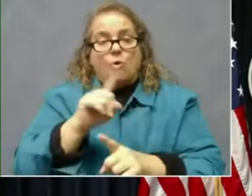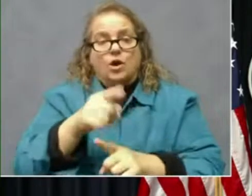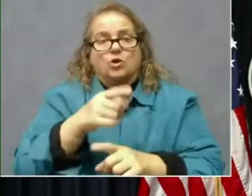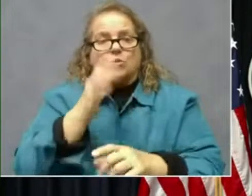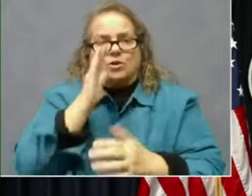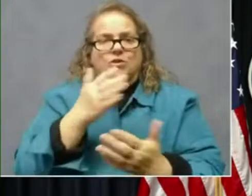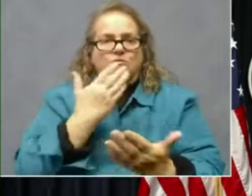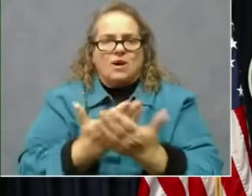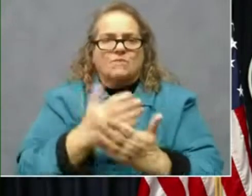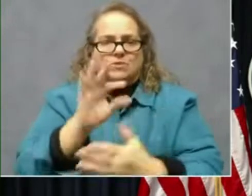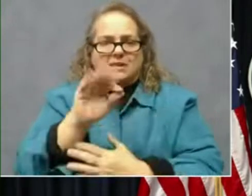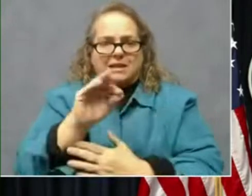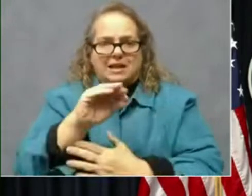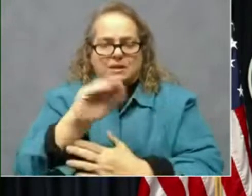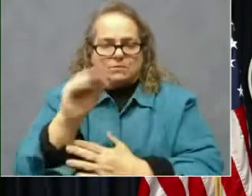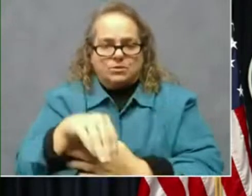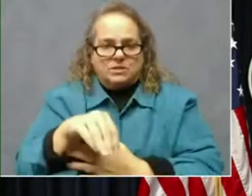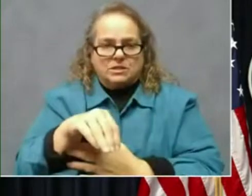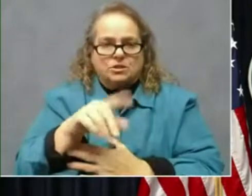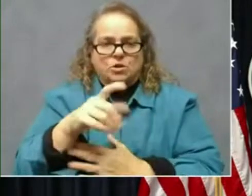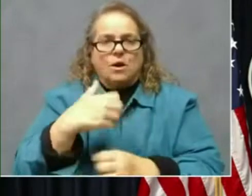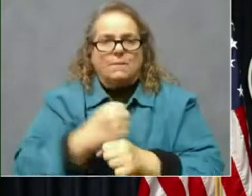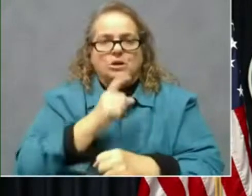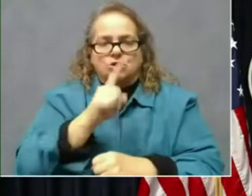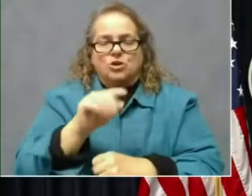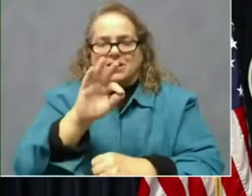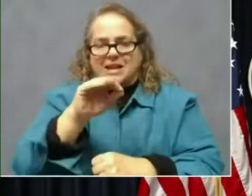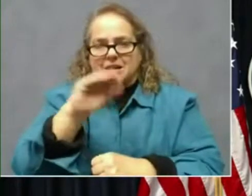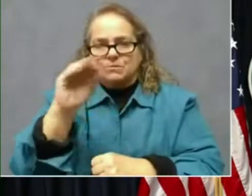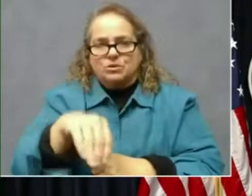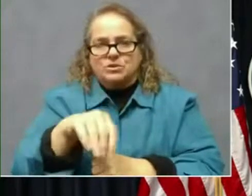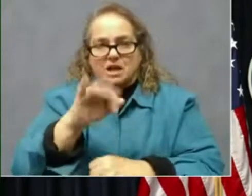here, right? Where you want to make sure that 90% of the vaccine is given out.